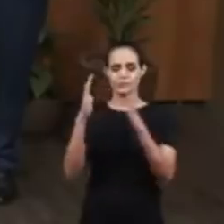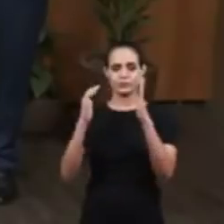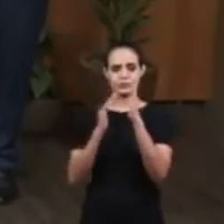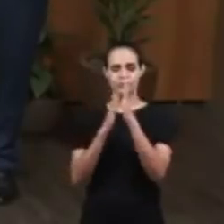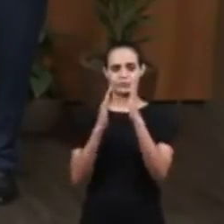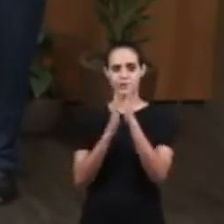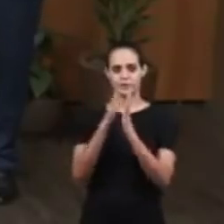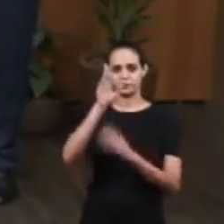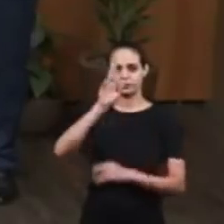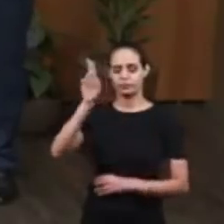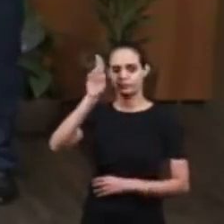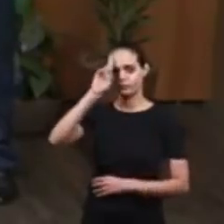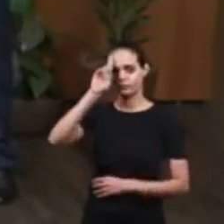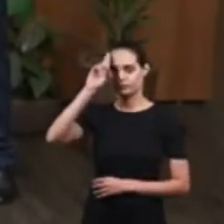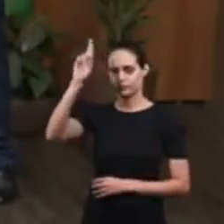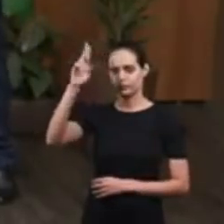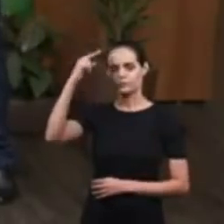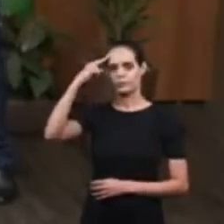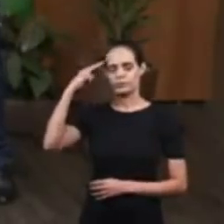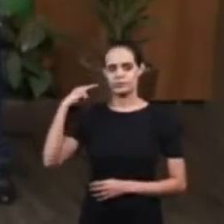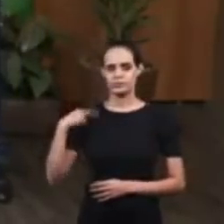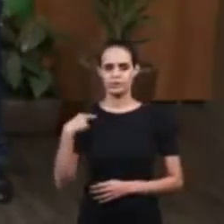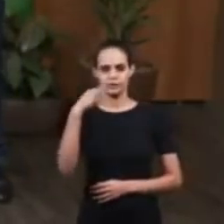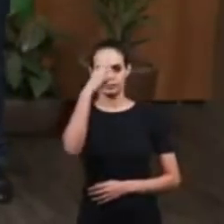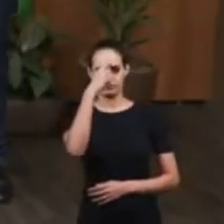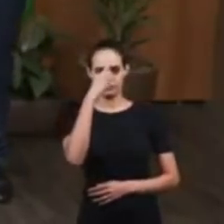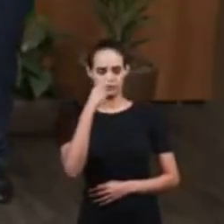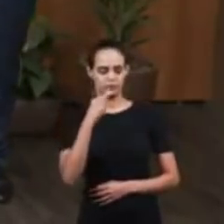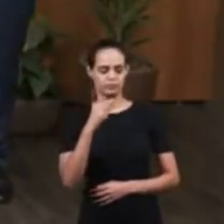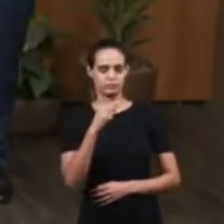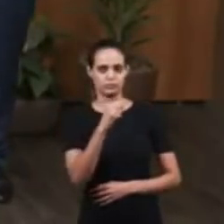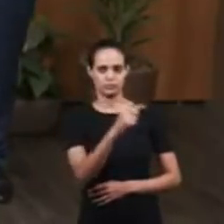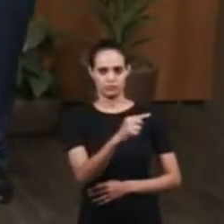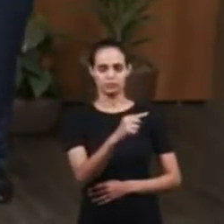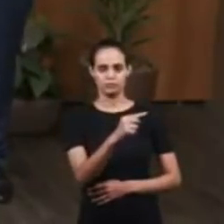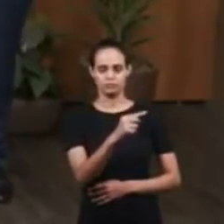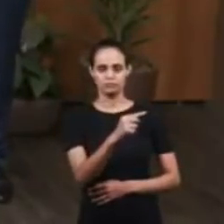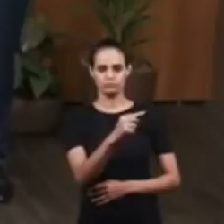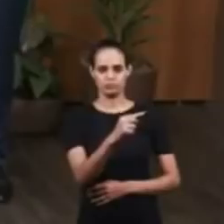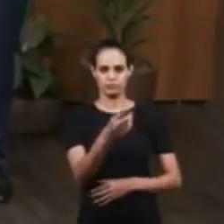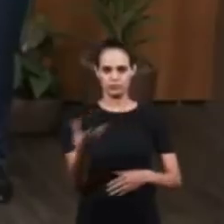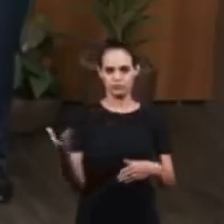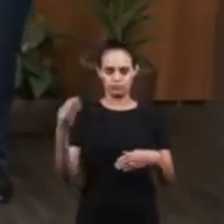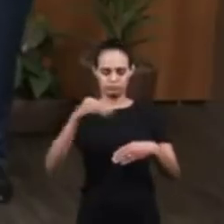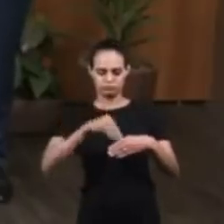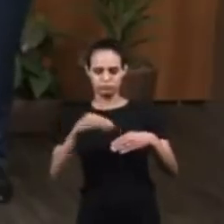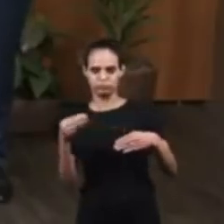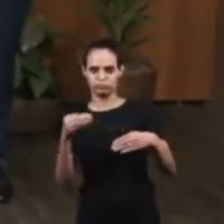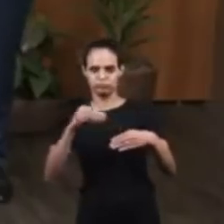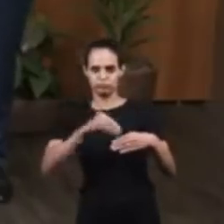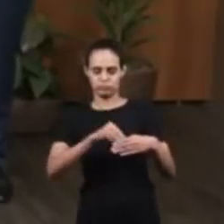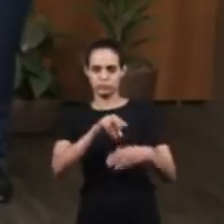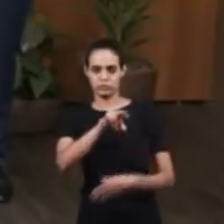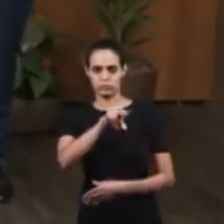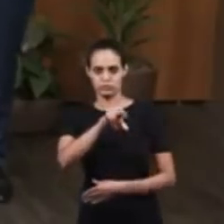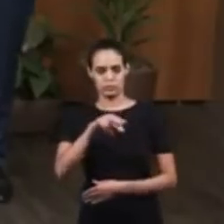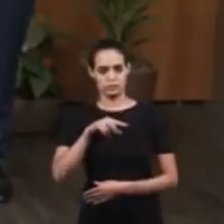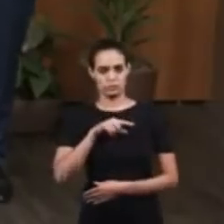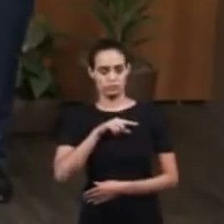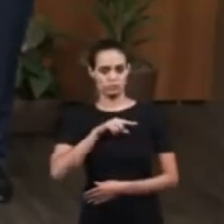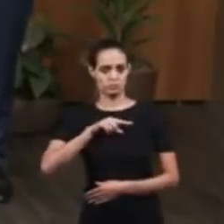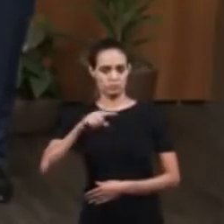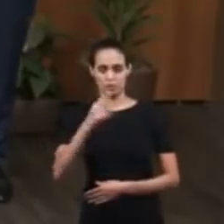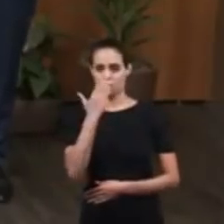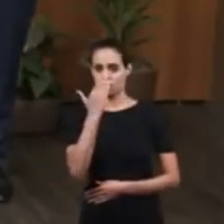Glory to Jesus. Praise the name of the Lord. Amen. Joseph then ordered his servants to fill his brother's